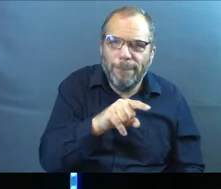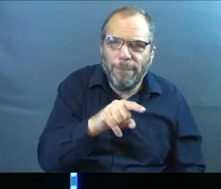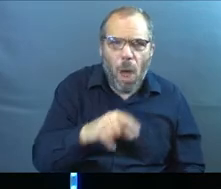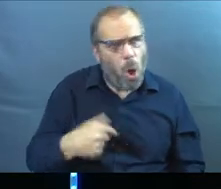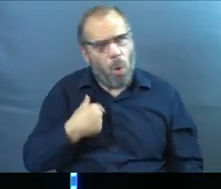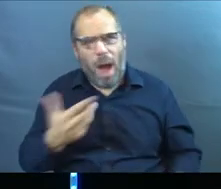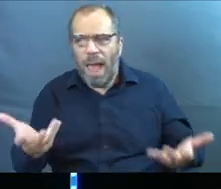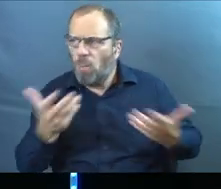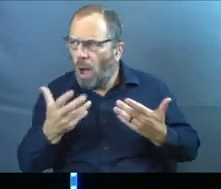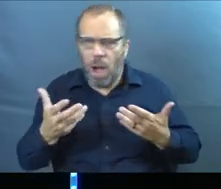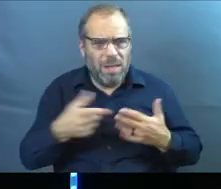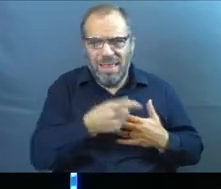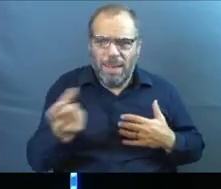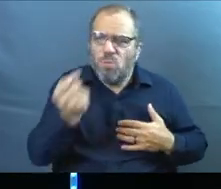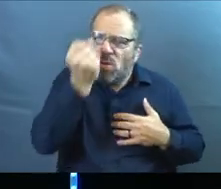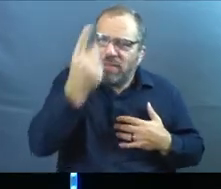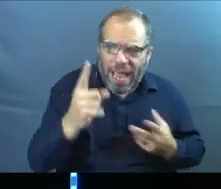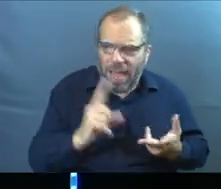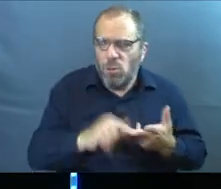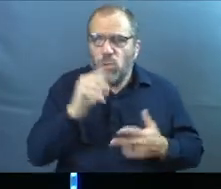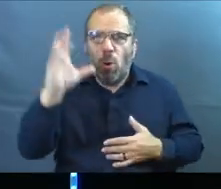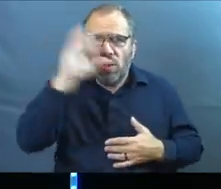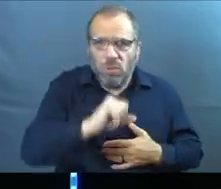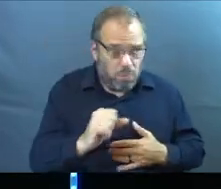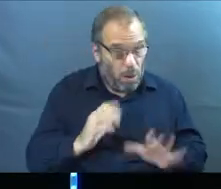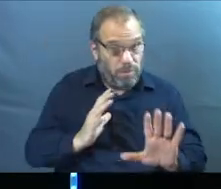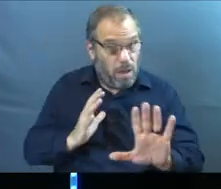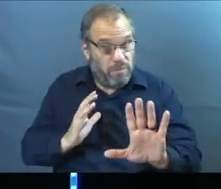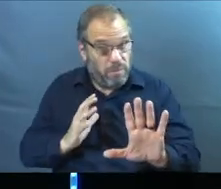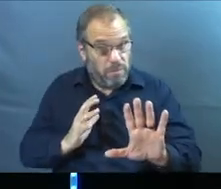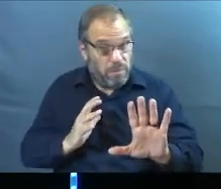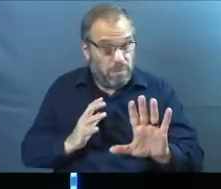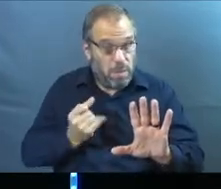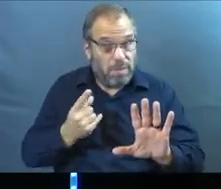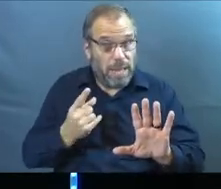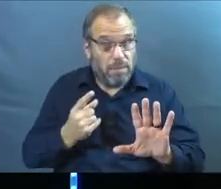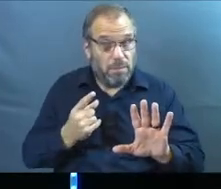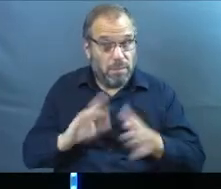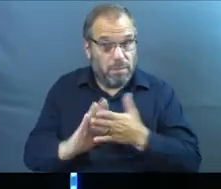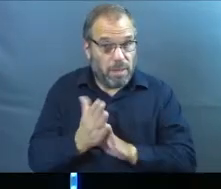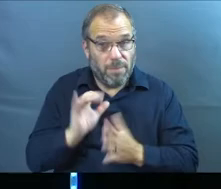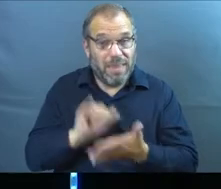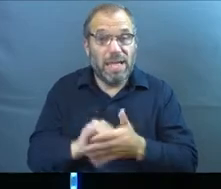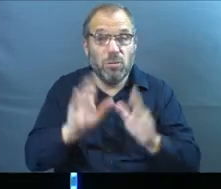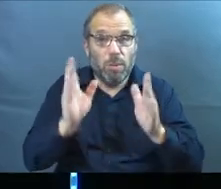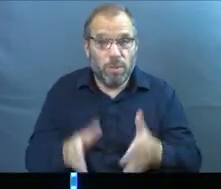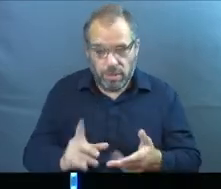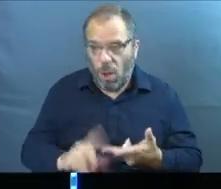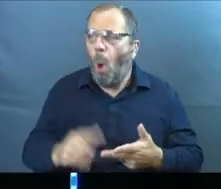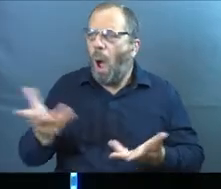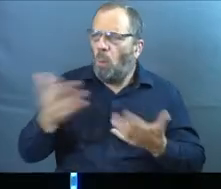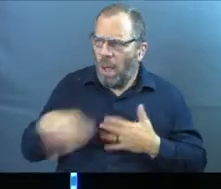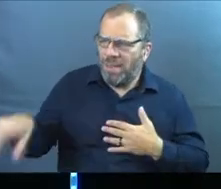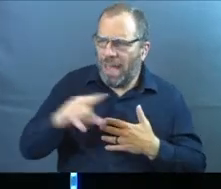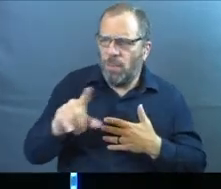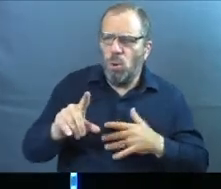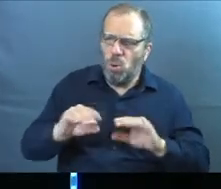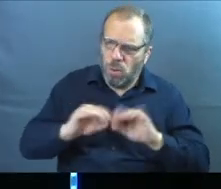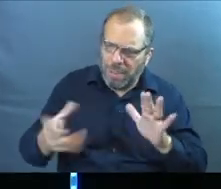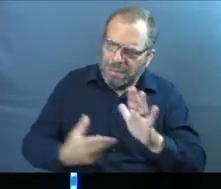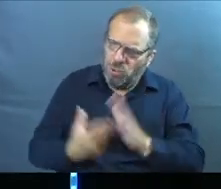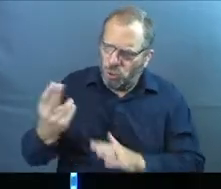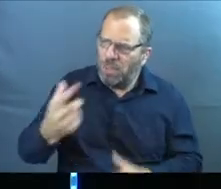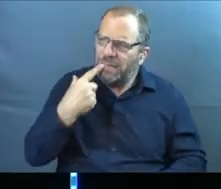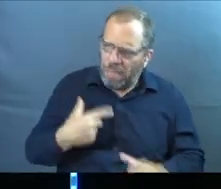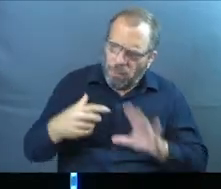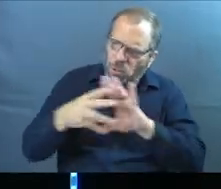You're like, I want people who are understanding, who don't assume. Understand. Don't assume. Be that to somebody else. I want people who are transparent and raw, and they